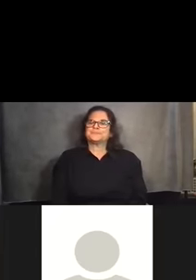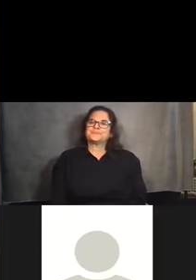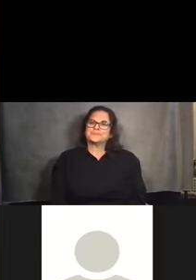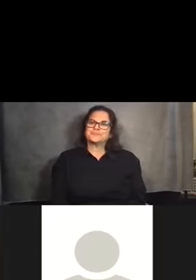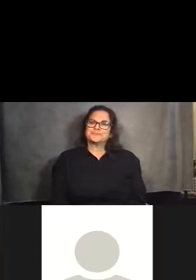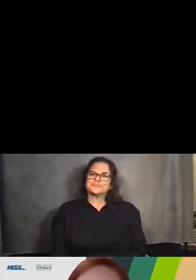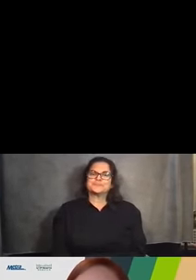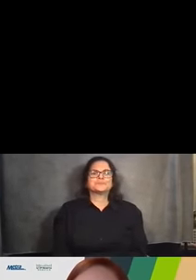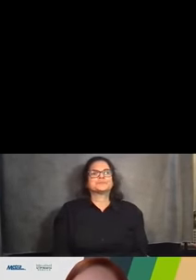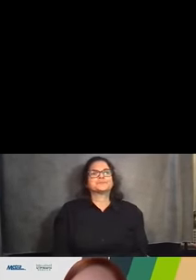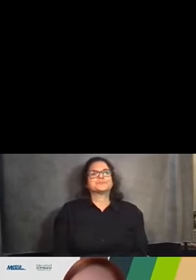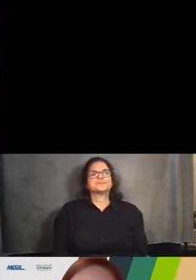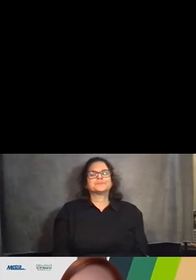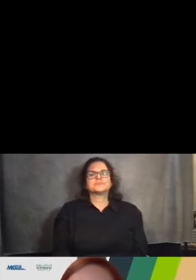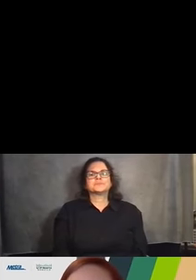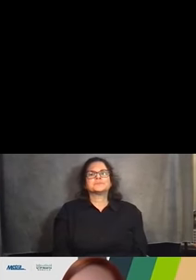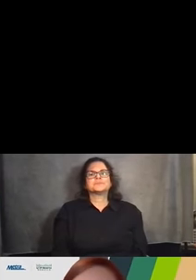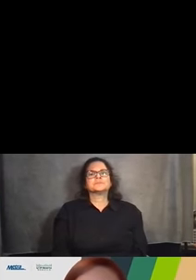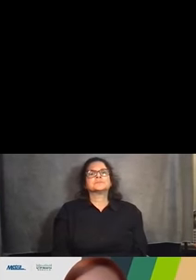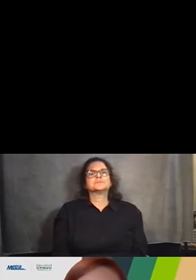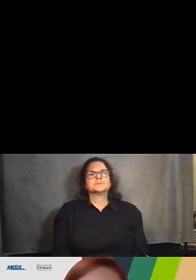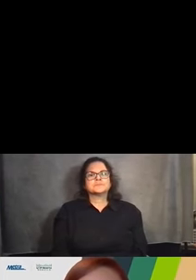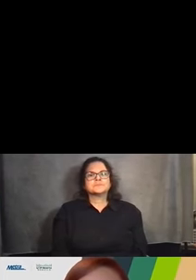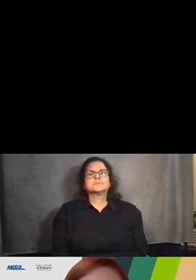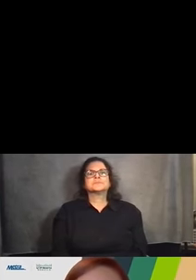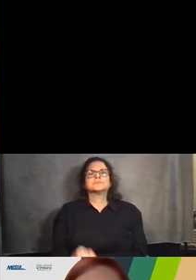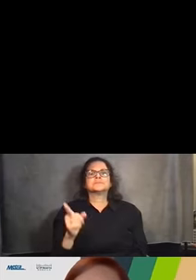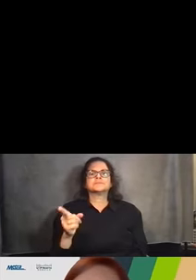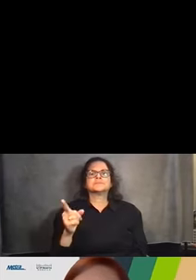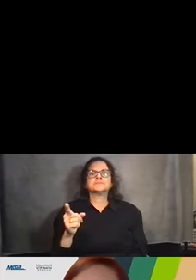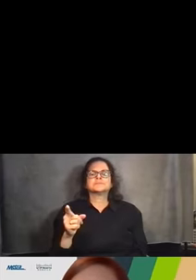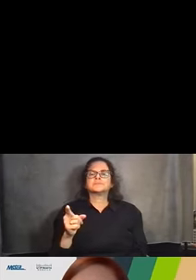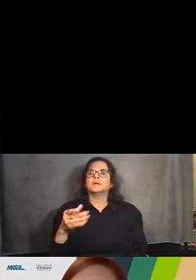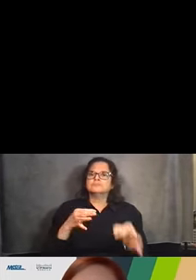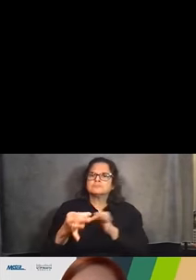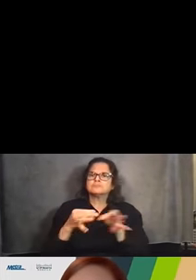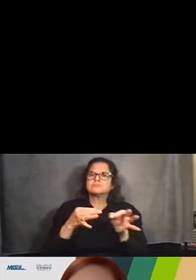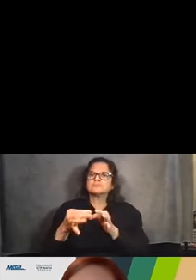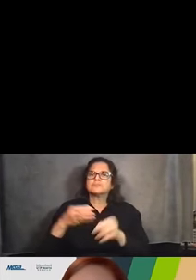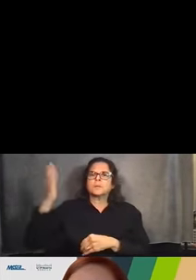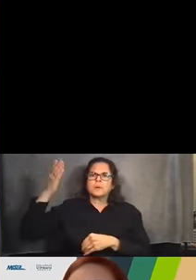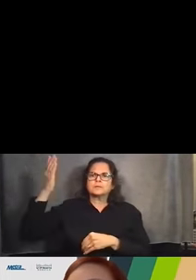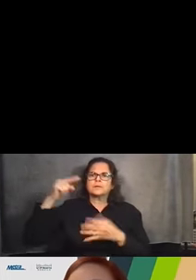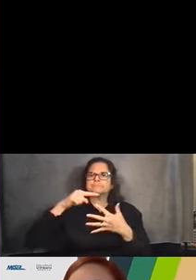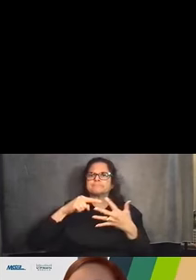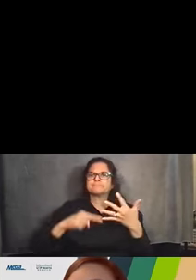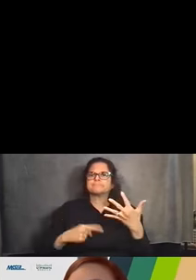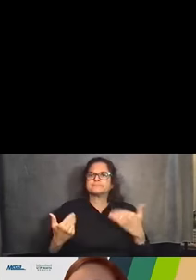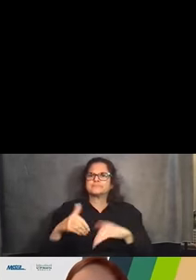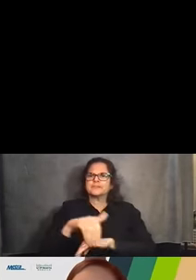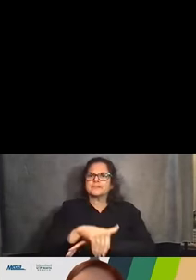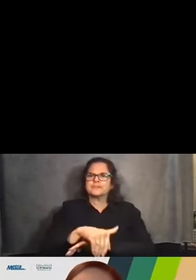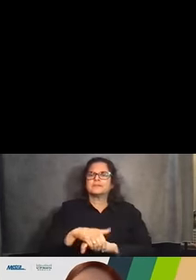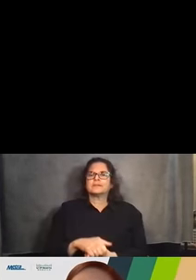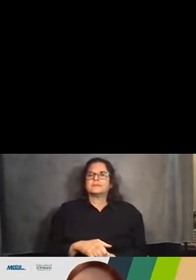So, yeah, just wanted to go over the presentation with you guys for this evening. We will